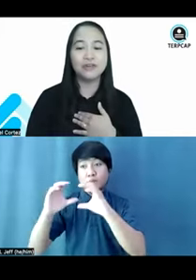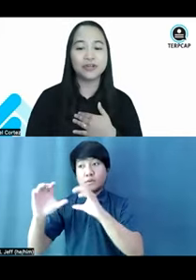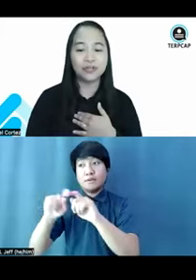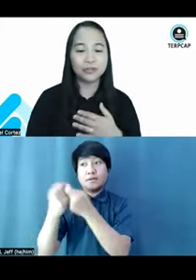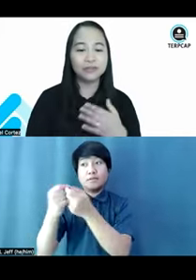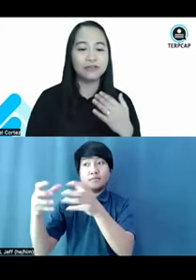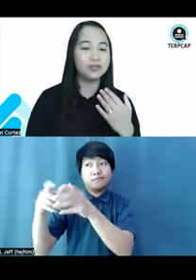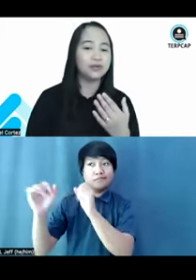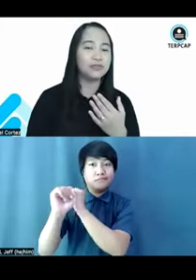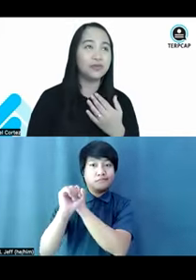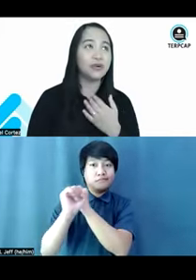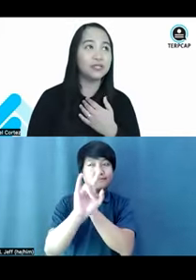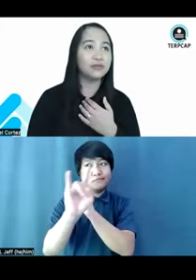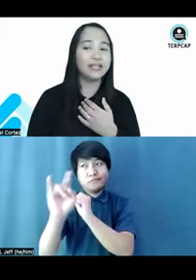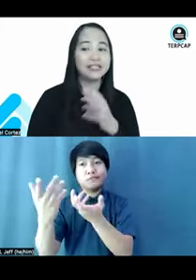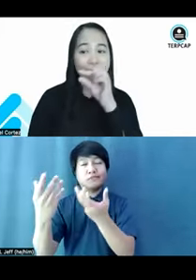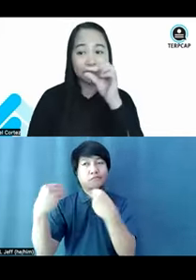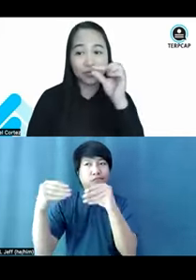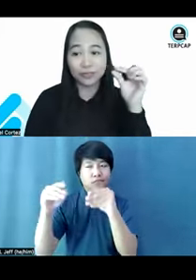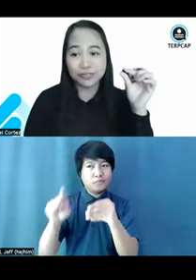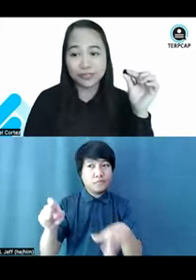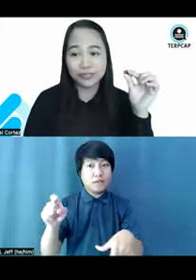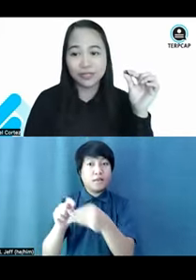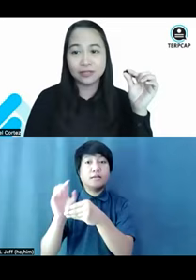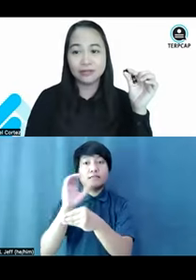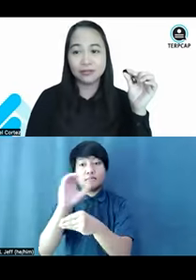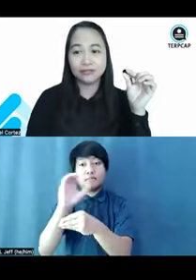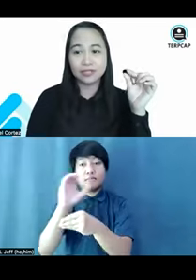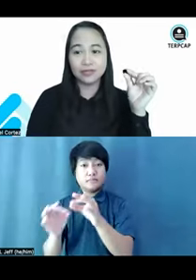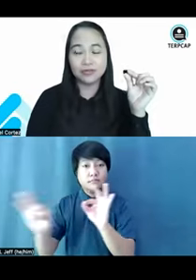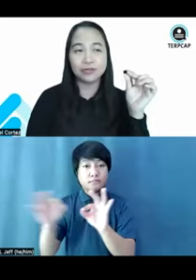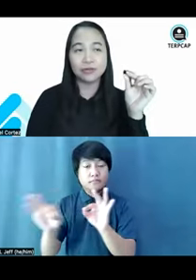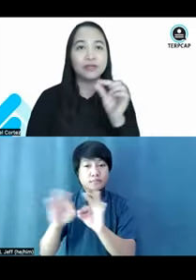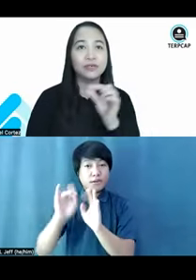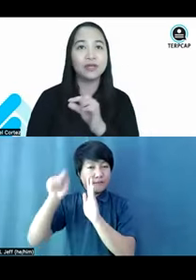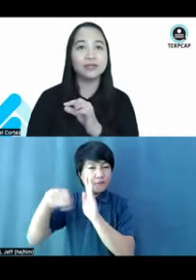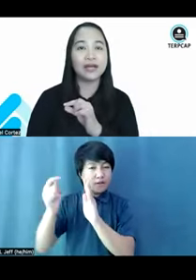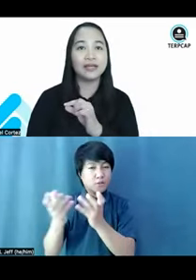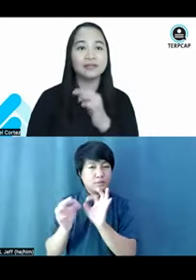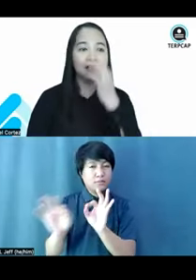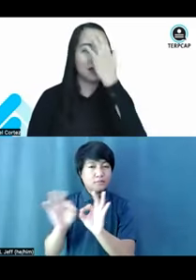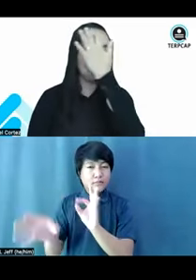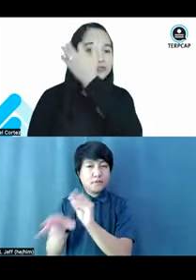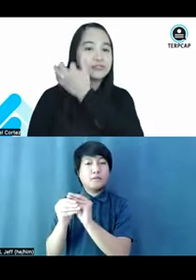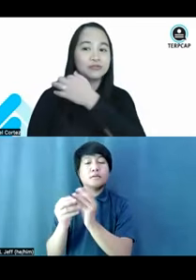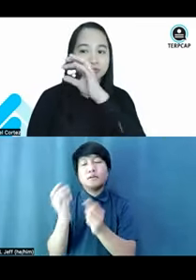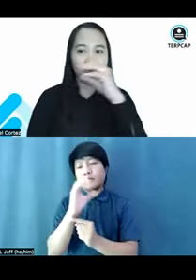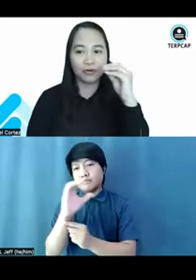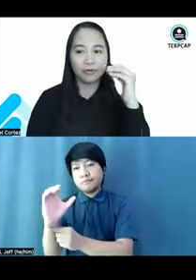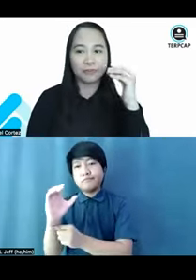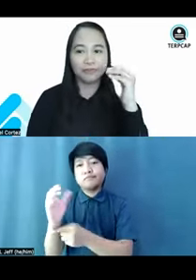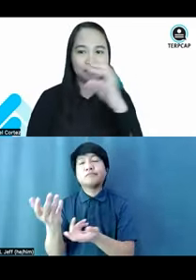For you to, if you know, if you want to add captions to the videos, or if you want to add captions